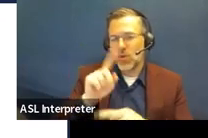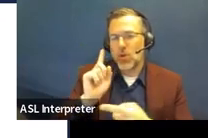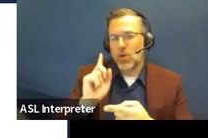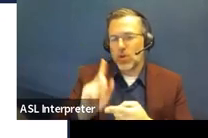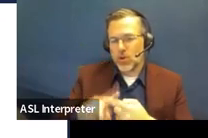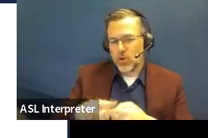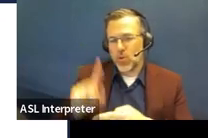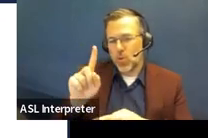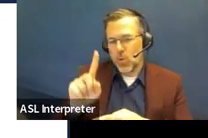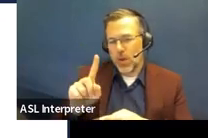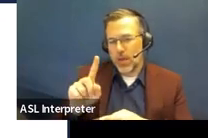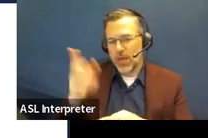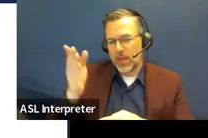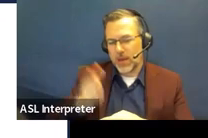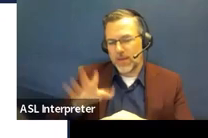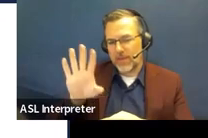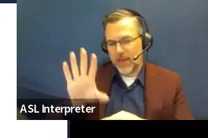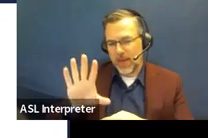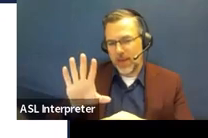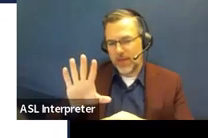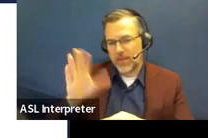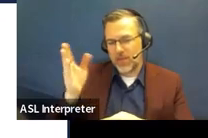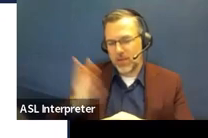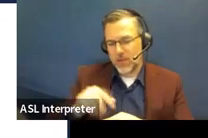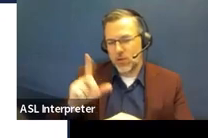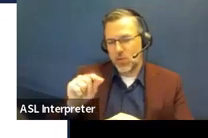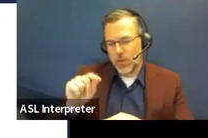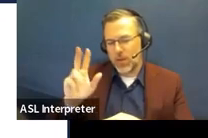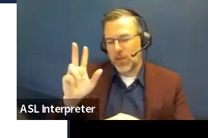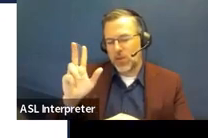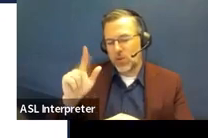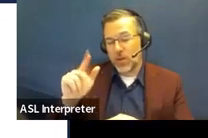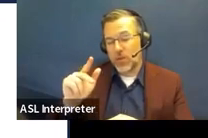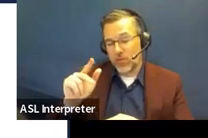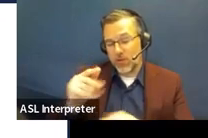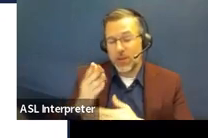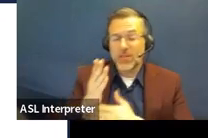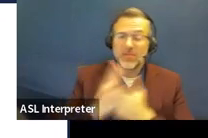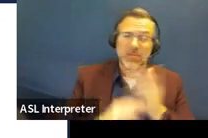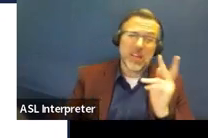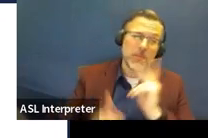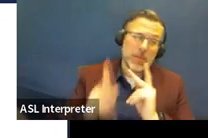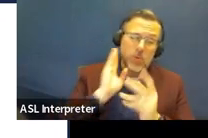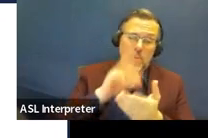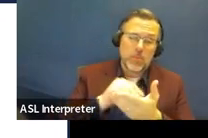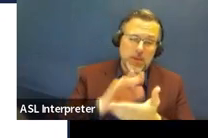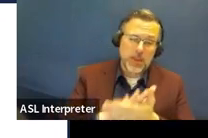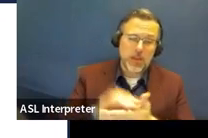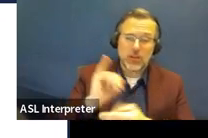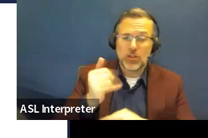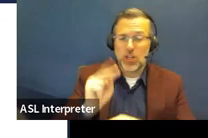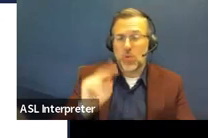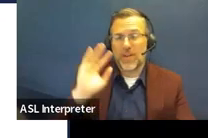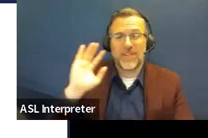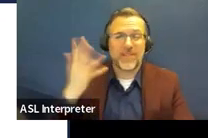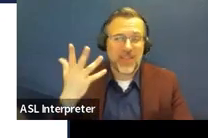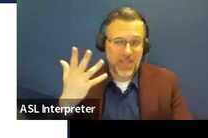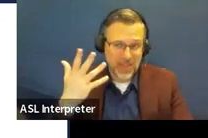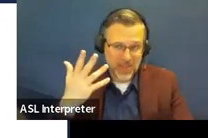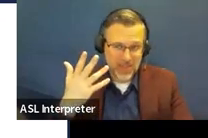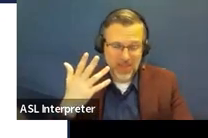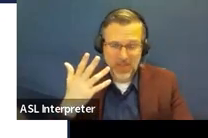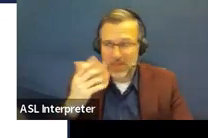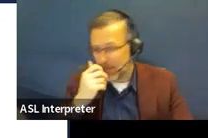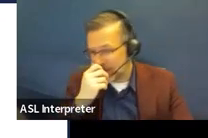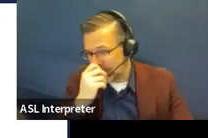it can go that full 364 days to give you that buffer that you're talking about, Judith. Right. And, and